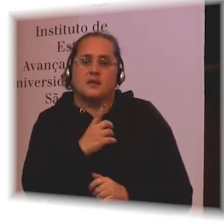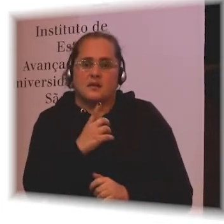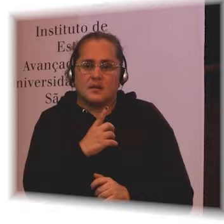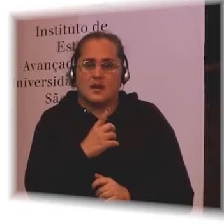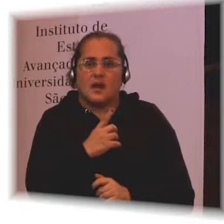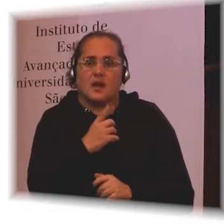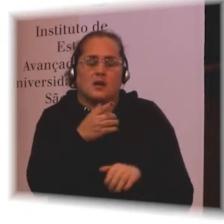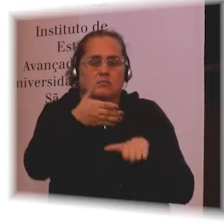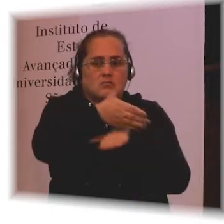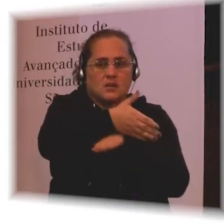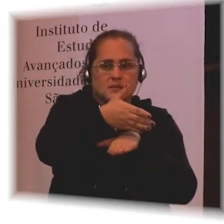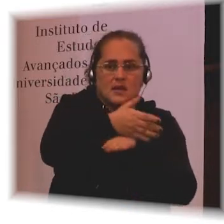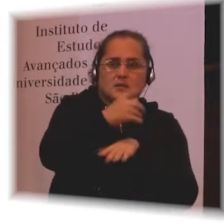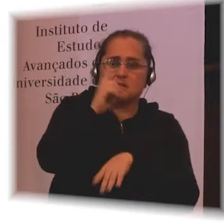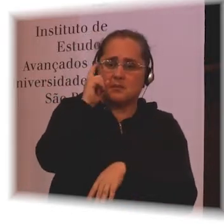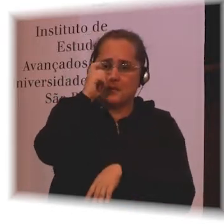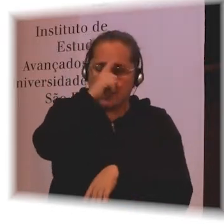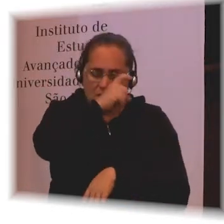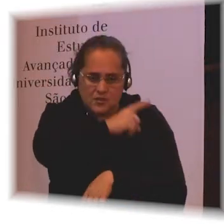sanitation.